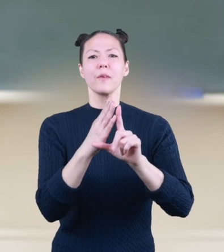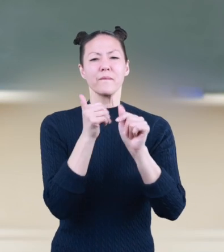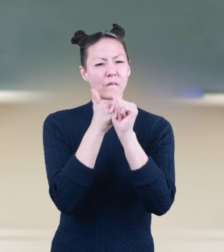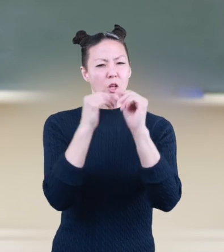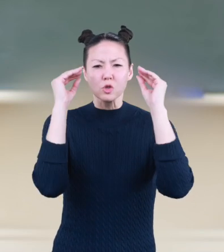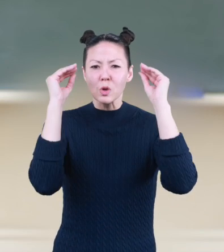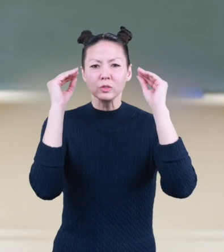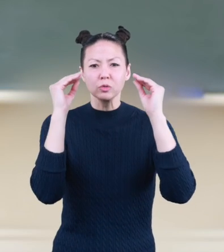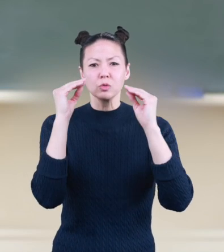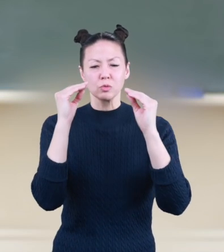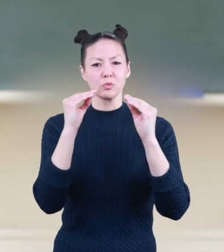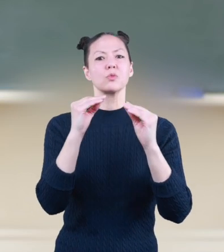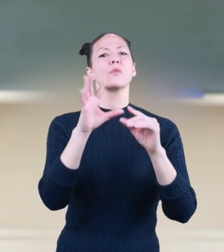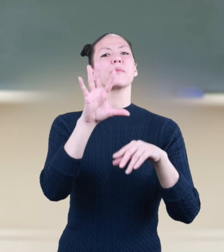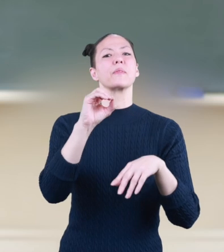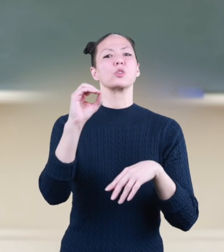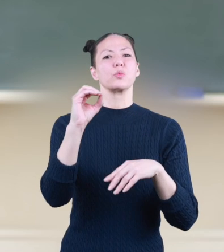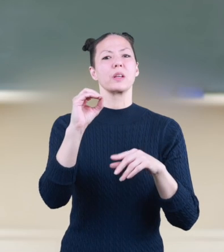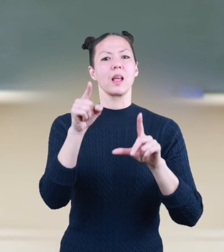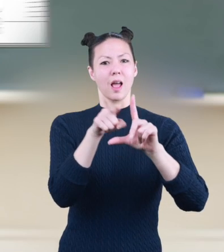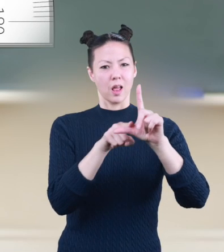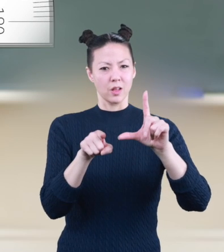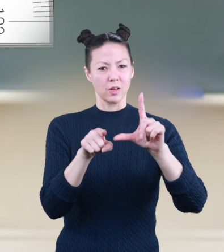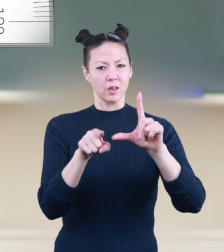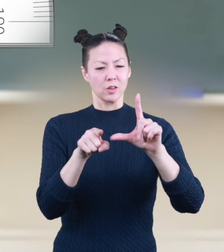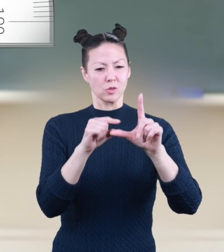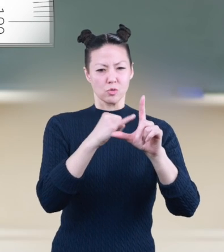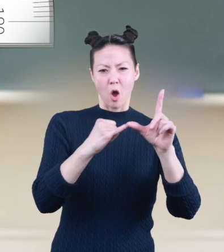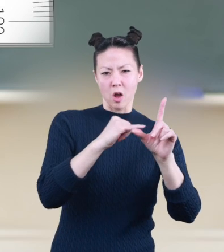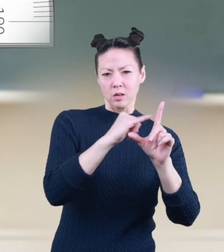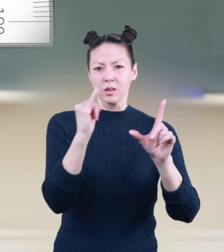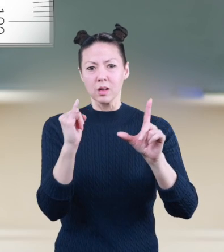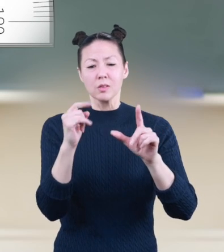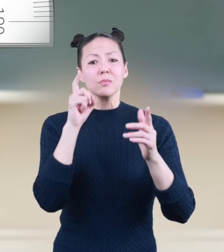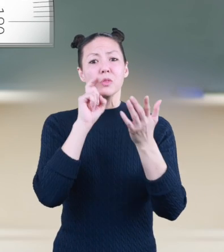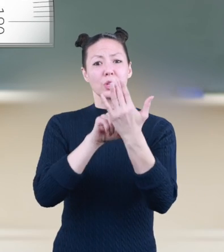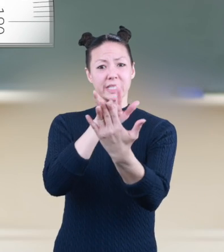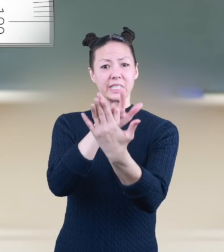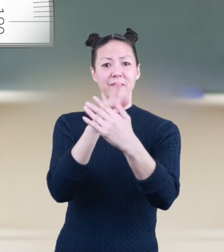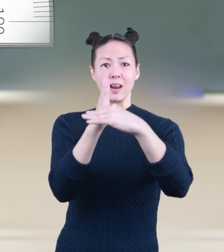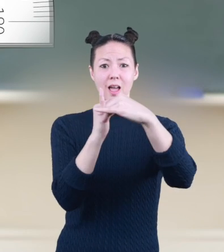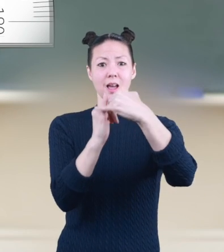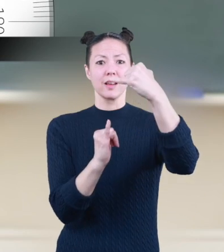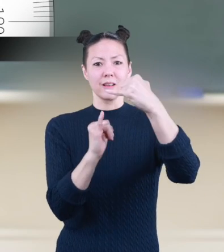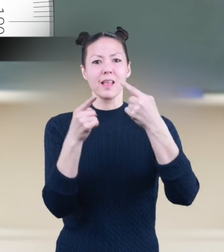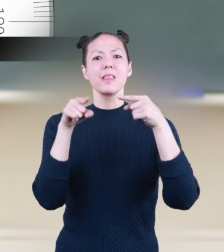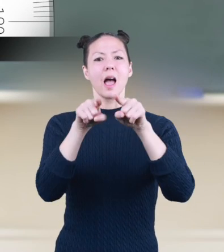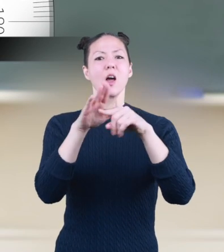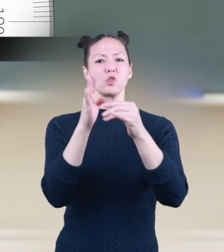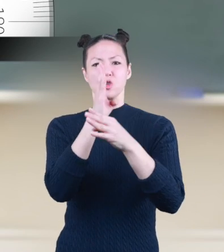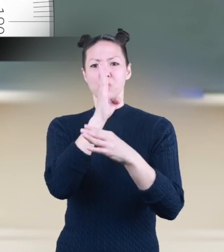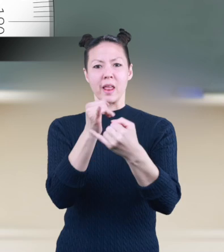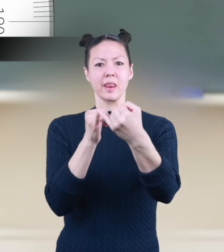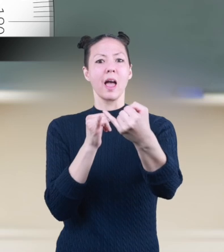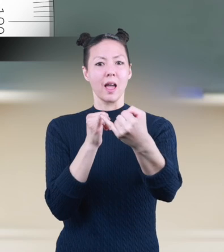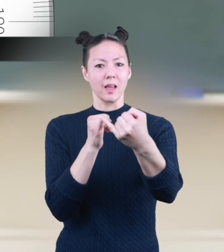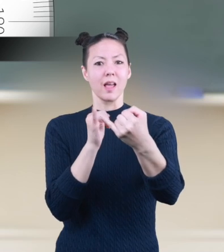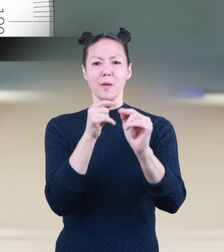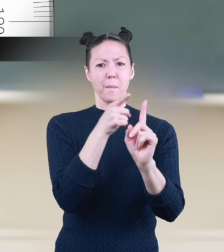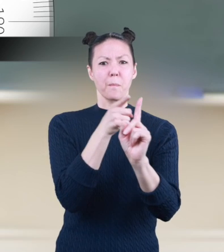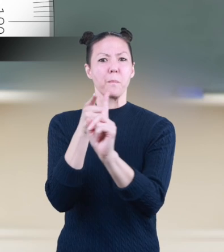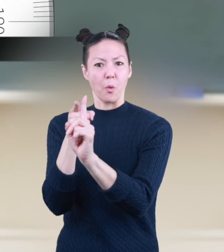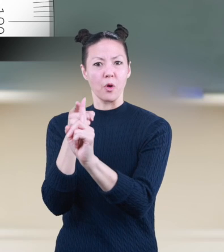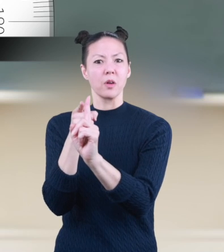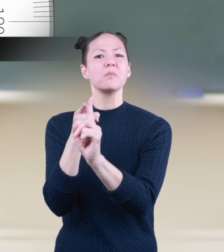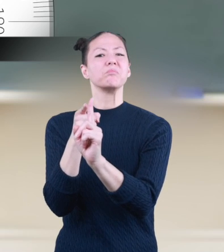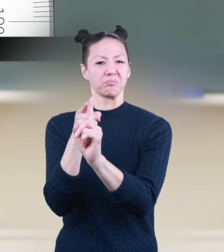to draw a 50 degree angle. Note the center line on the protractor. Align it on a straight line. Any point